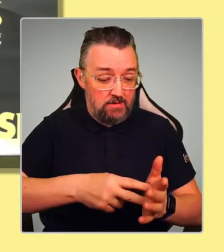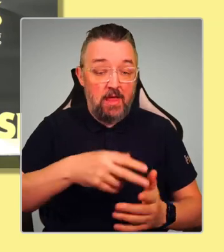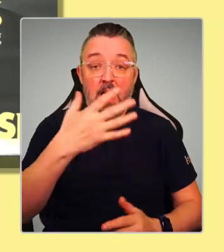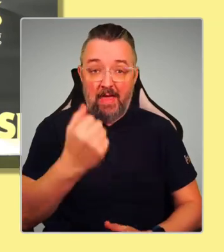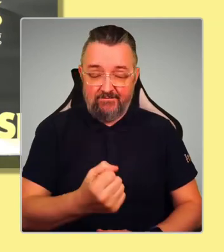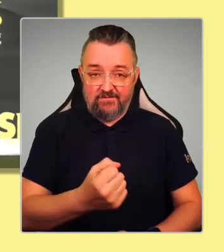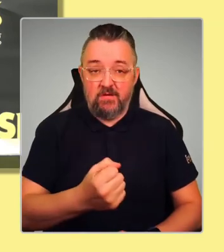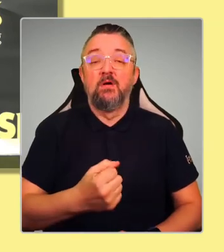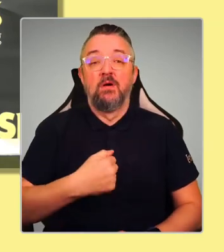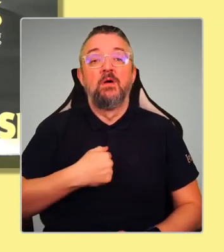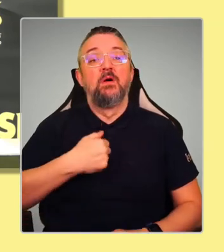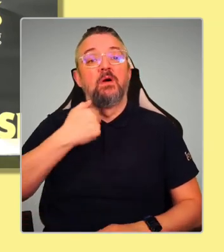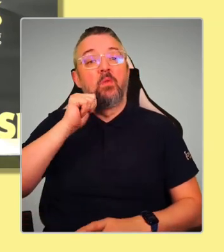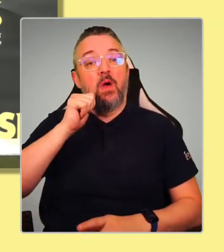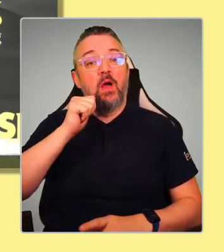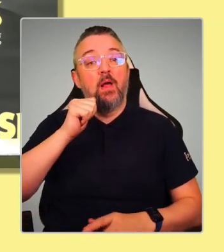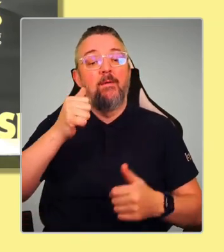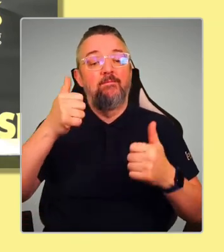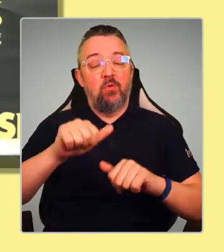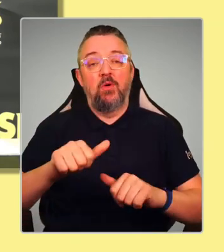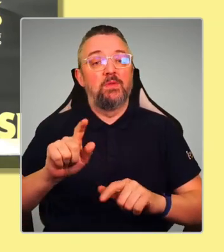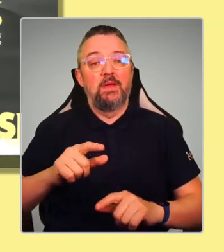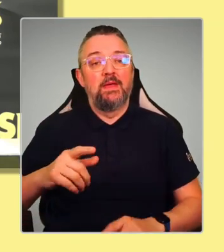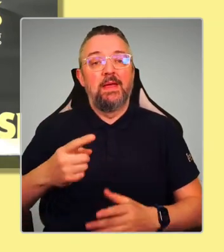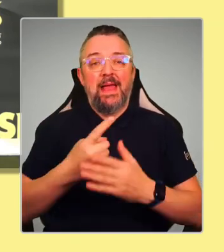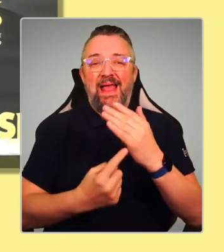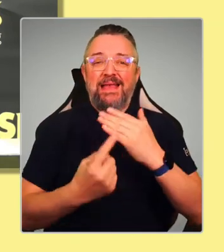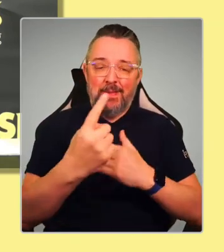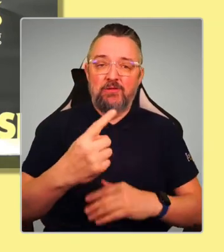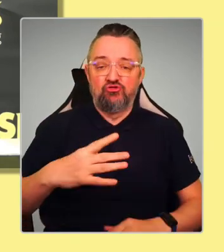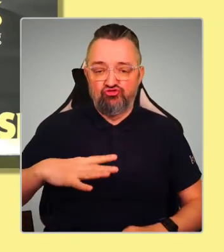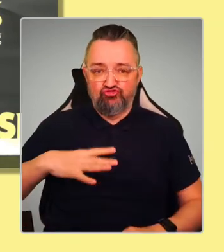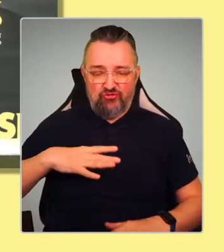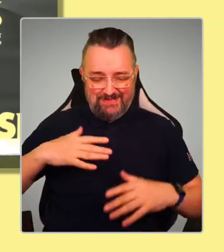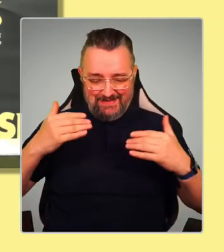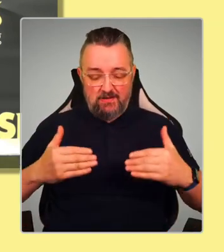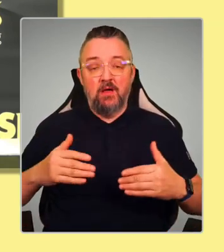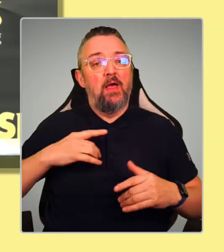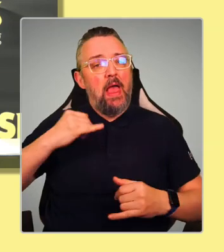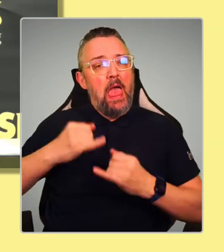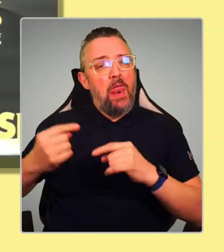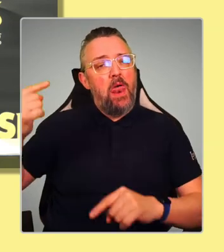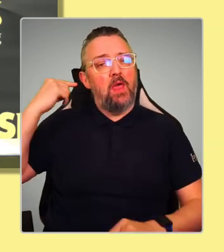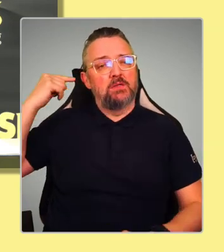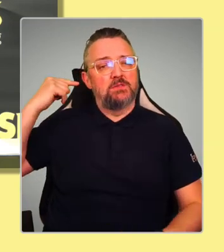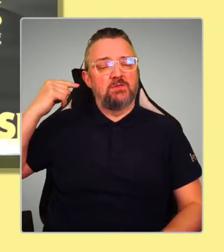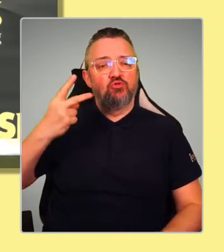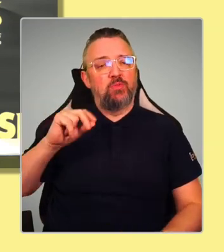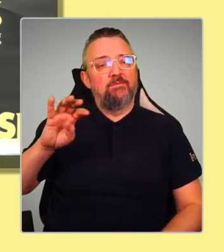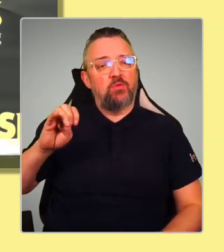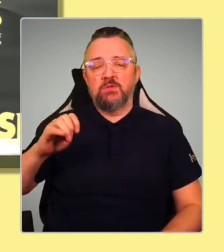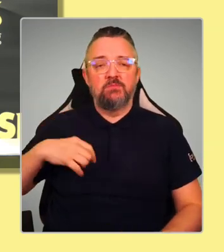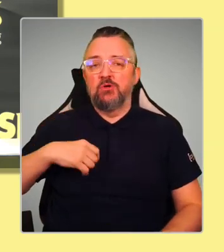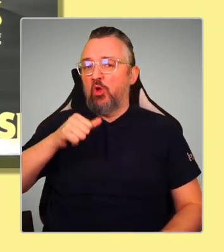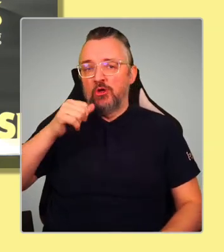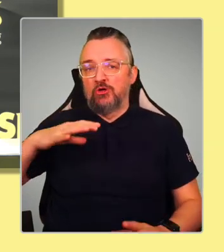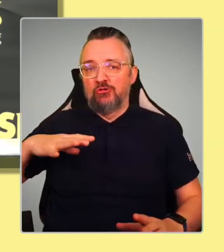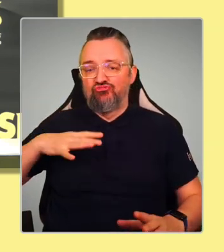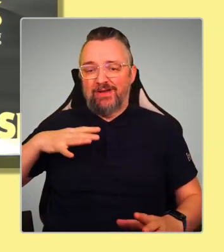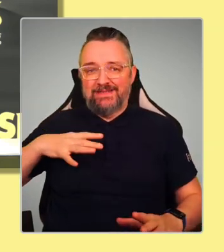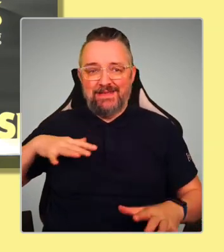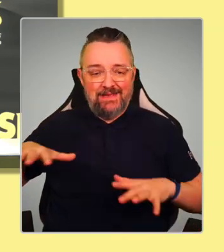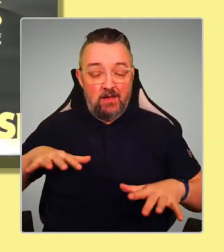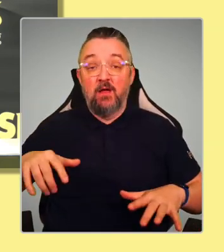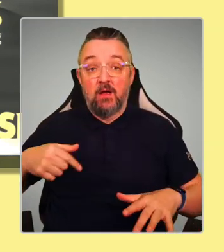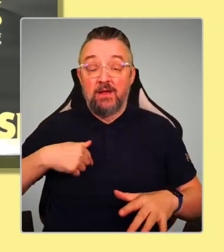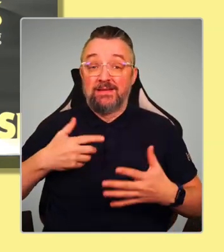also get us independence ready, which I think is the part that we were missing last time around. And I'm absolutely determined to lead Scotland